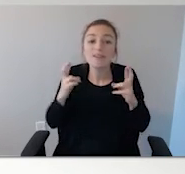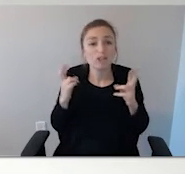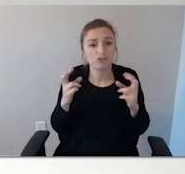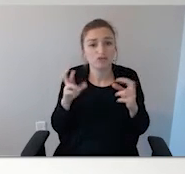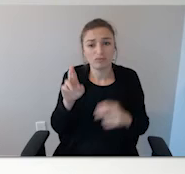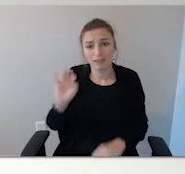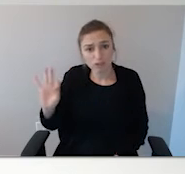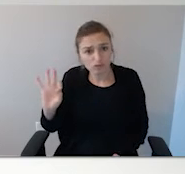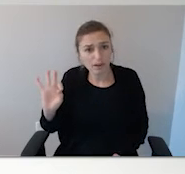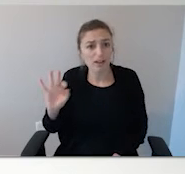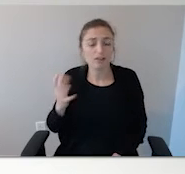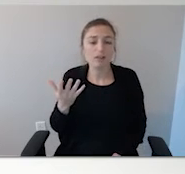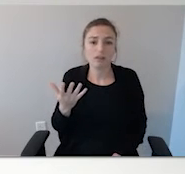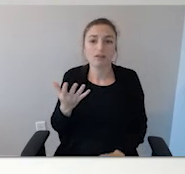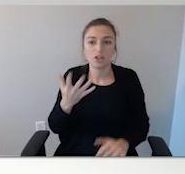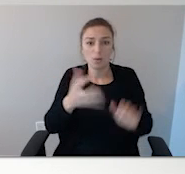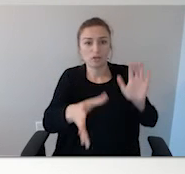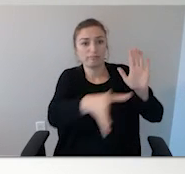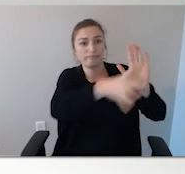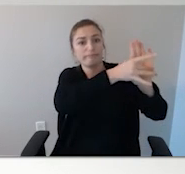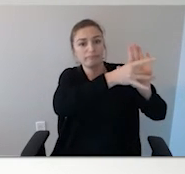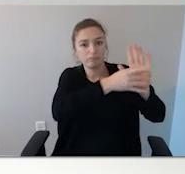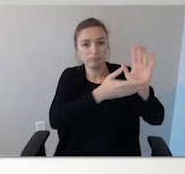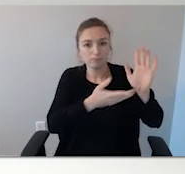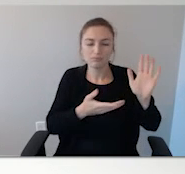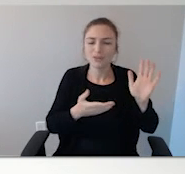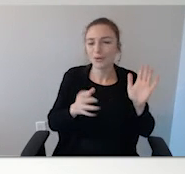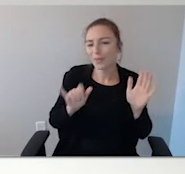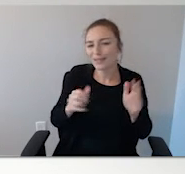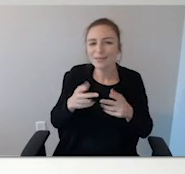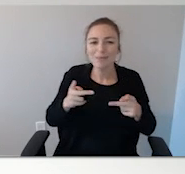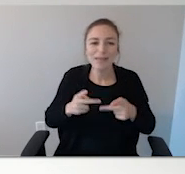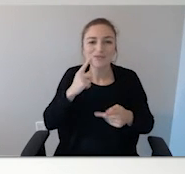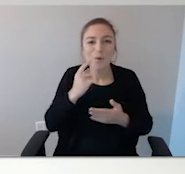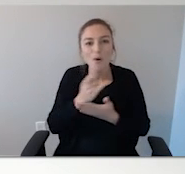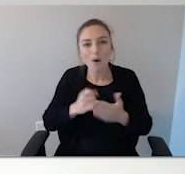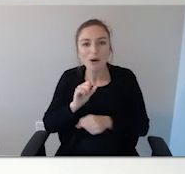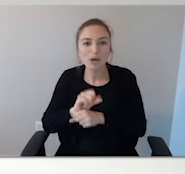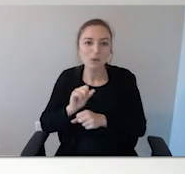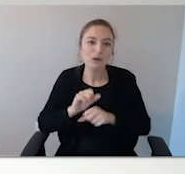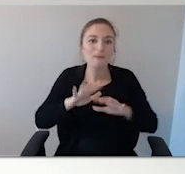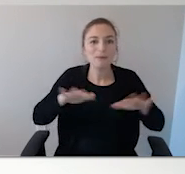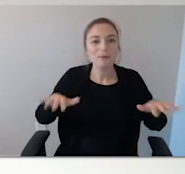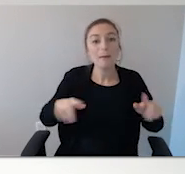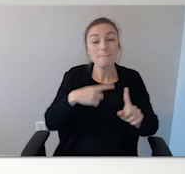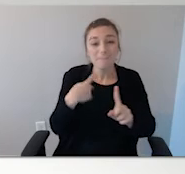any notes we want our husband to see or our wife to see, places like that.